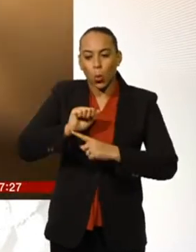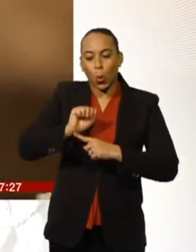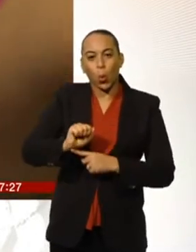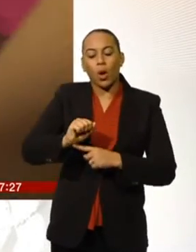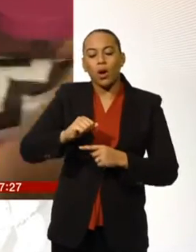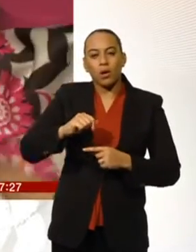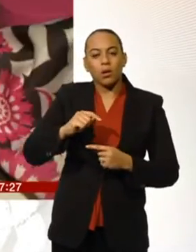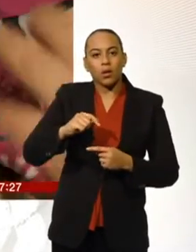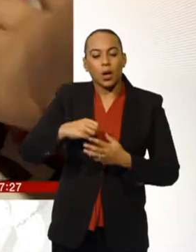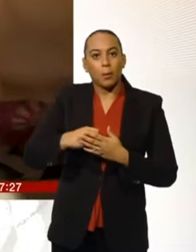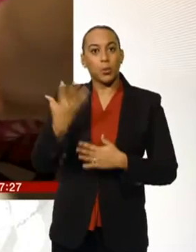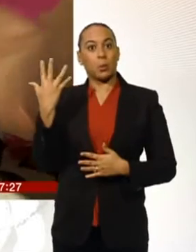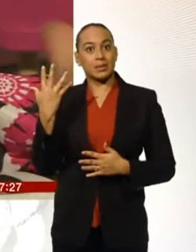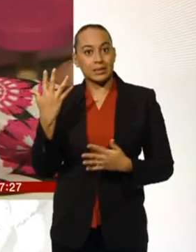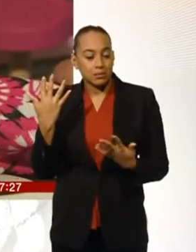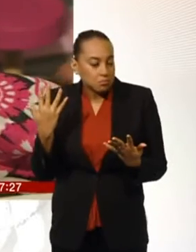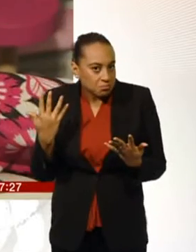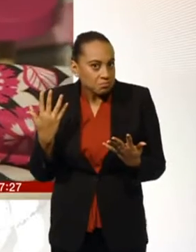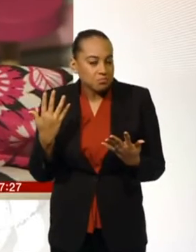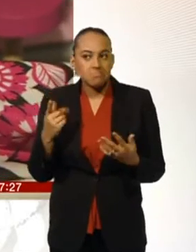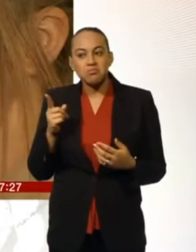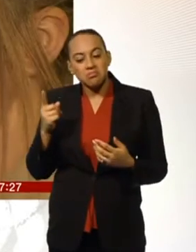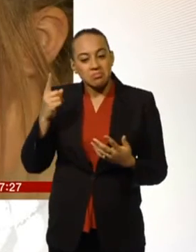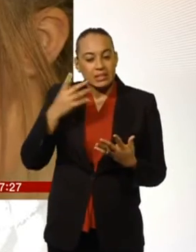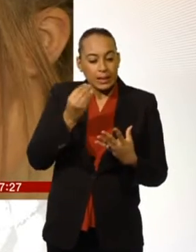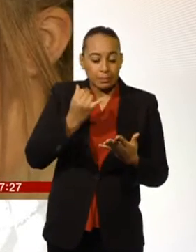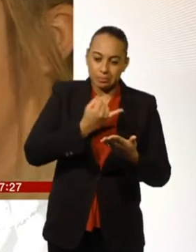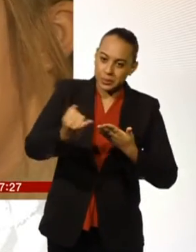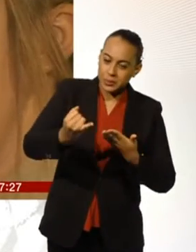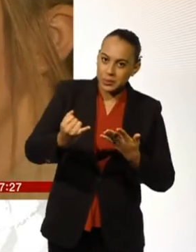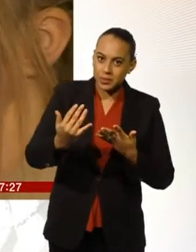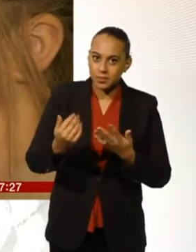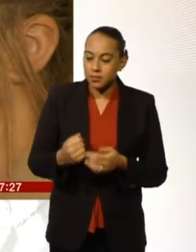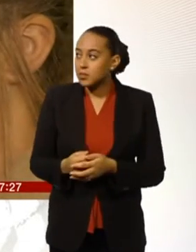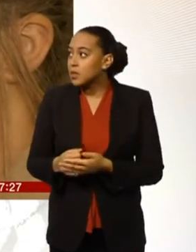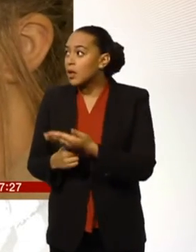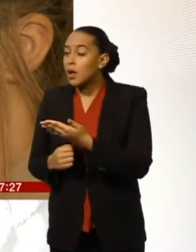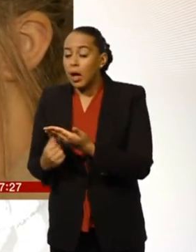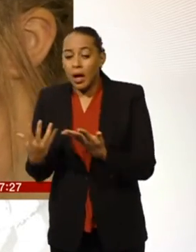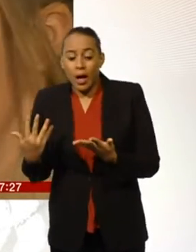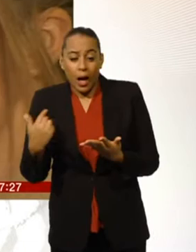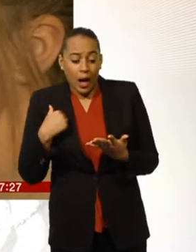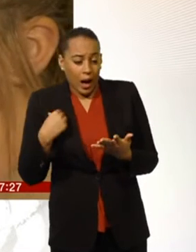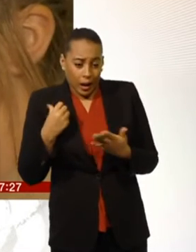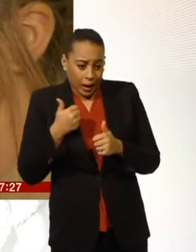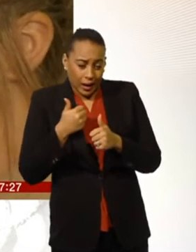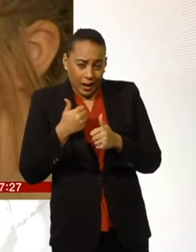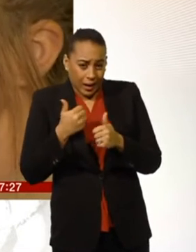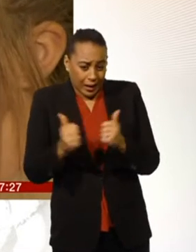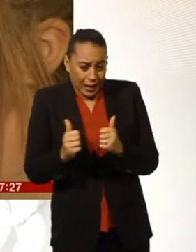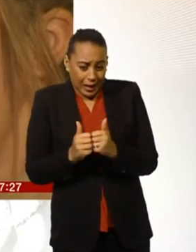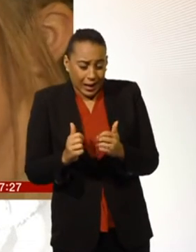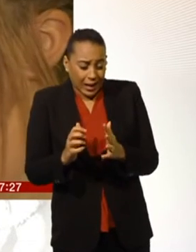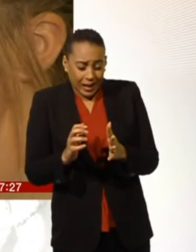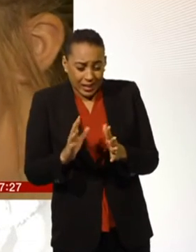good, which Danny's mum supports. It's the case of having a son who might not want to be